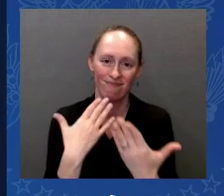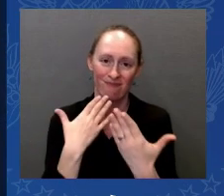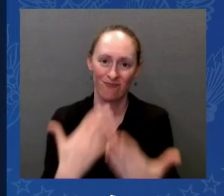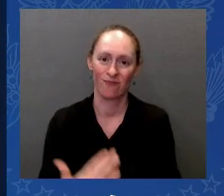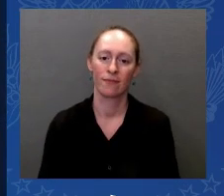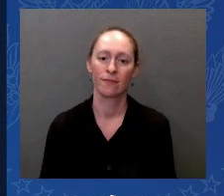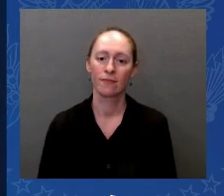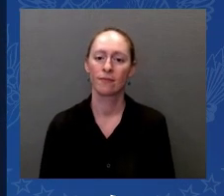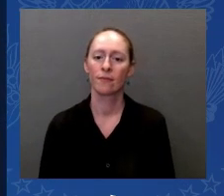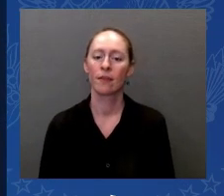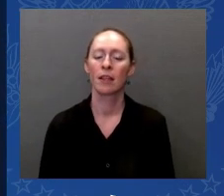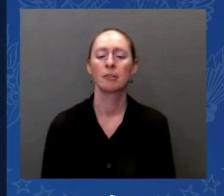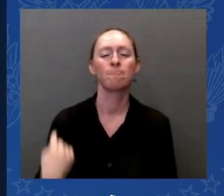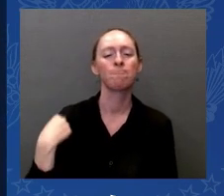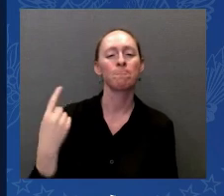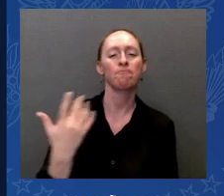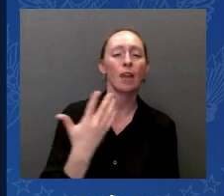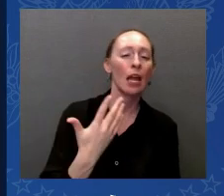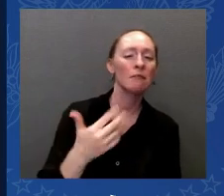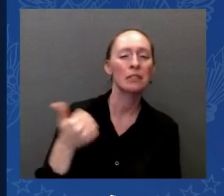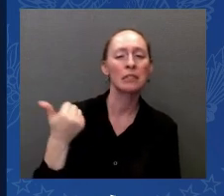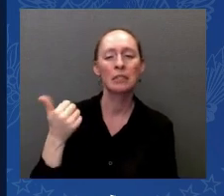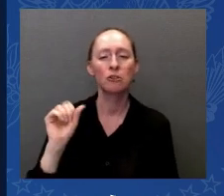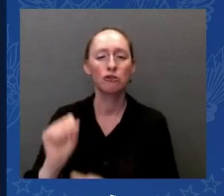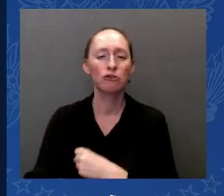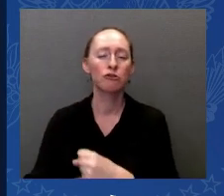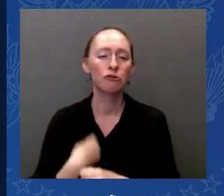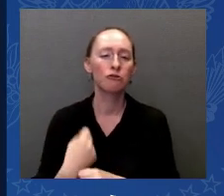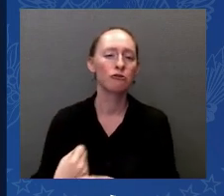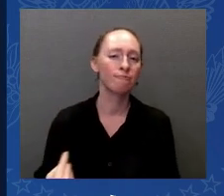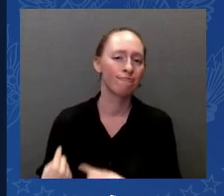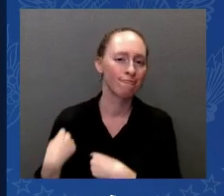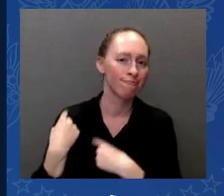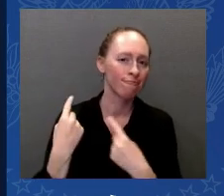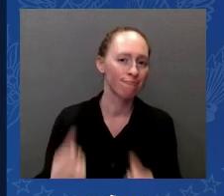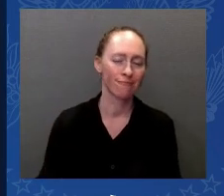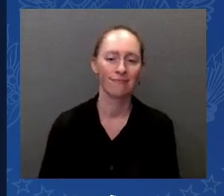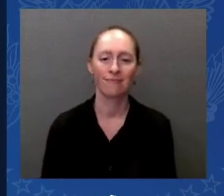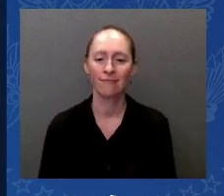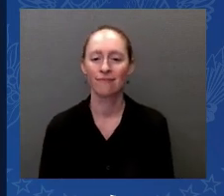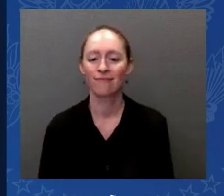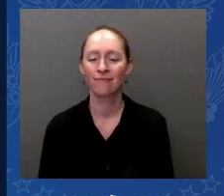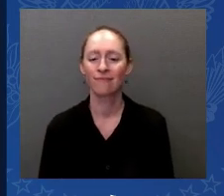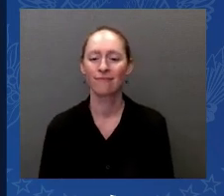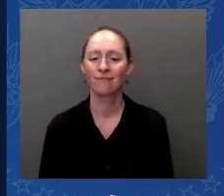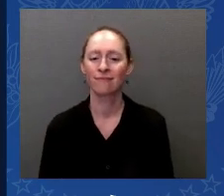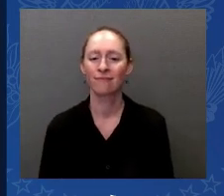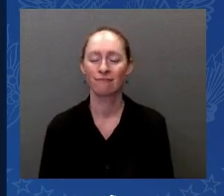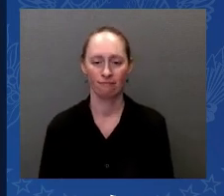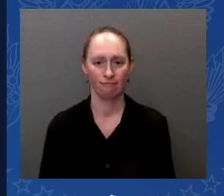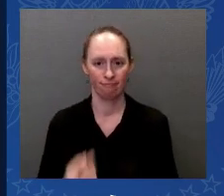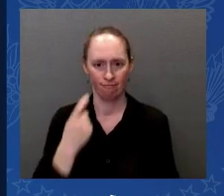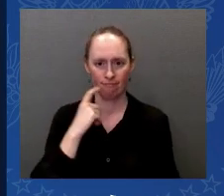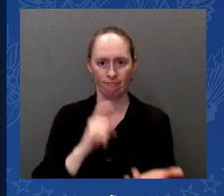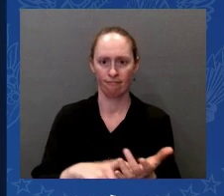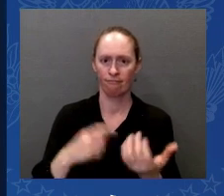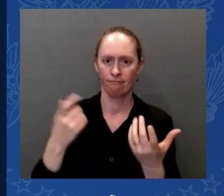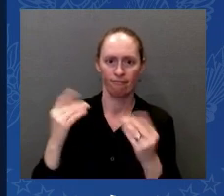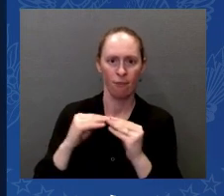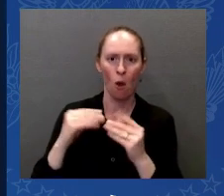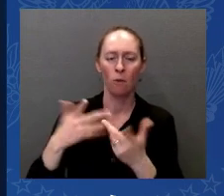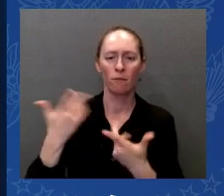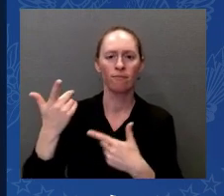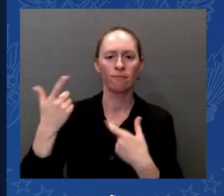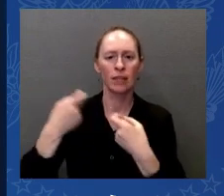of multi-billion-dollar electric vehicle factories made in the U.S., large amounts of multi-billion-dollar